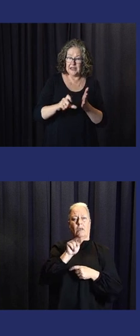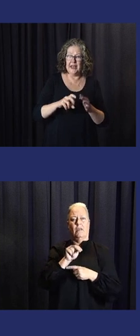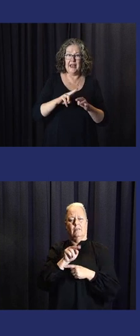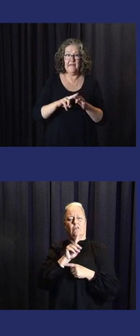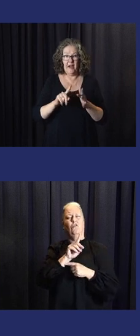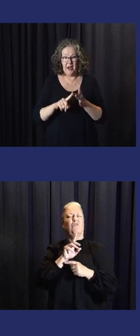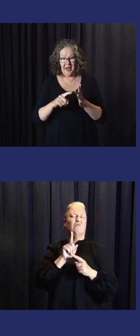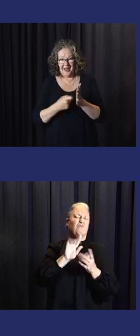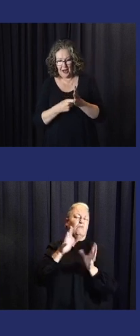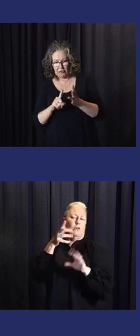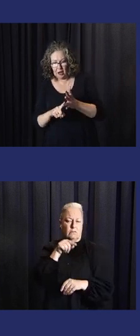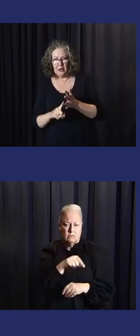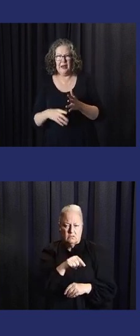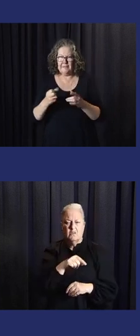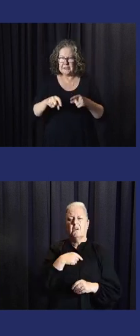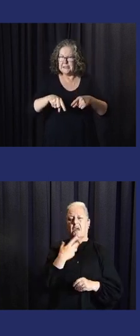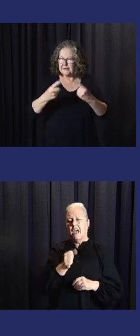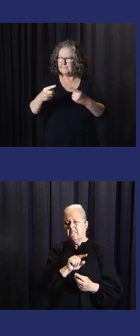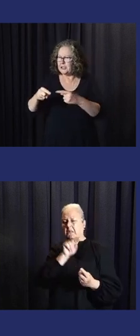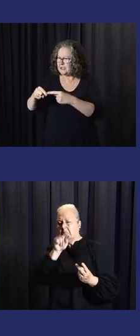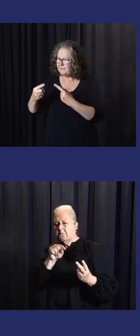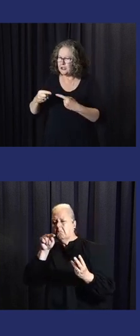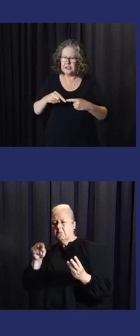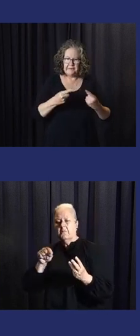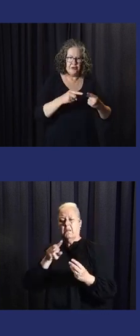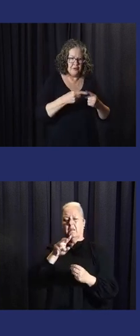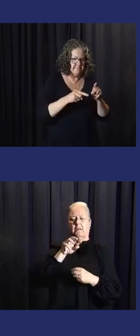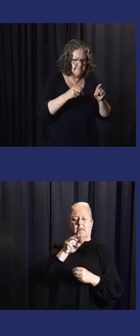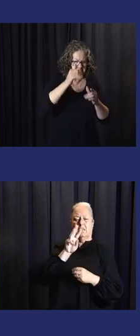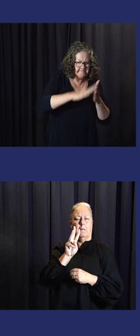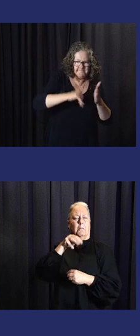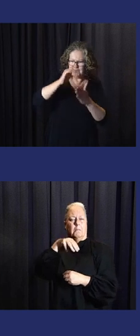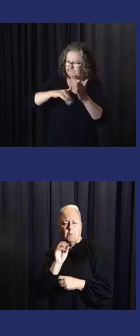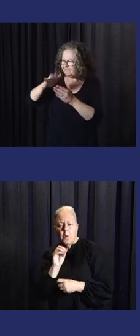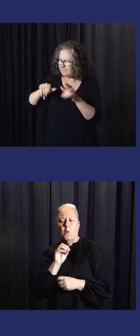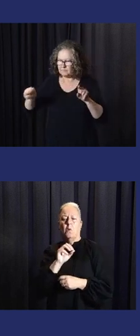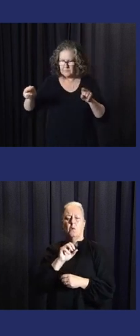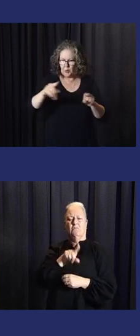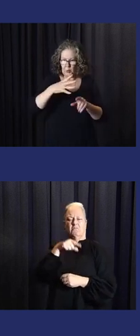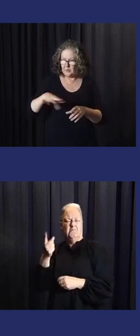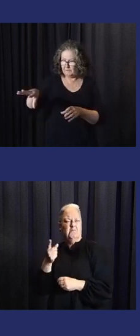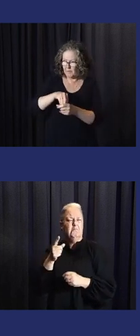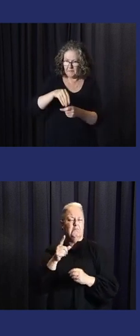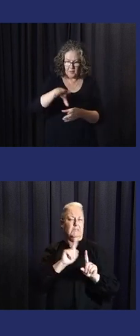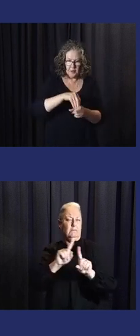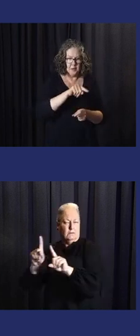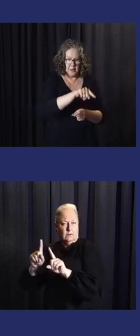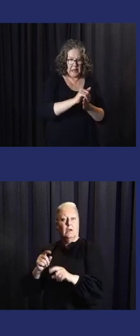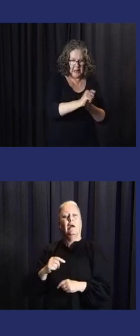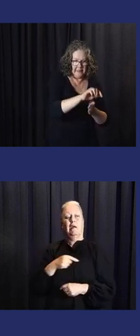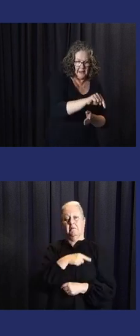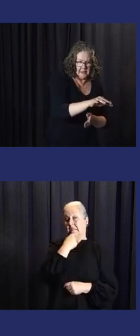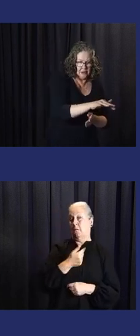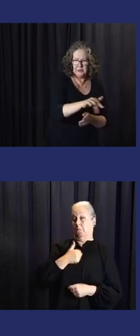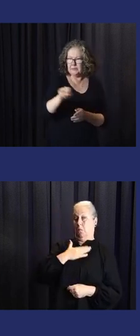disaster management one. And then we've got the IFRC, we've got FIO, UNDP, REAP and all